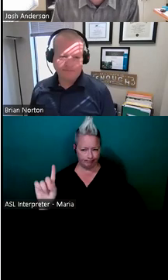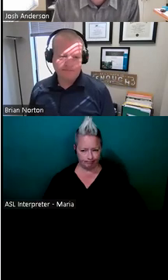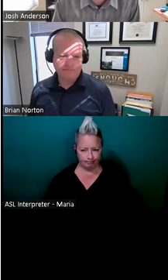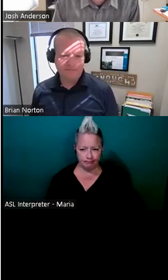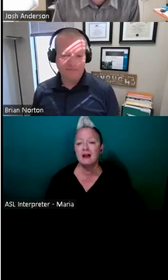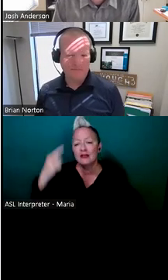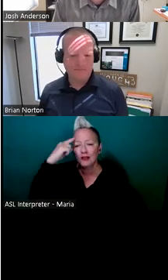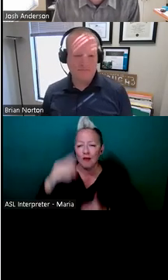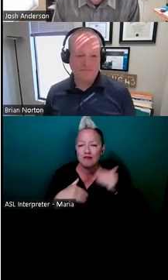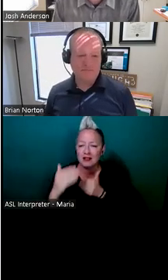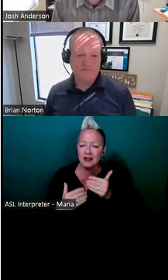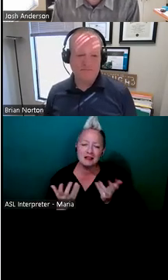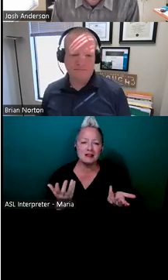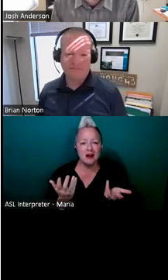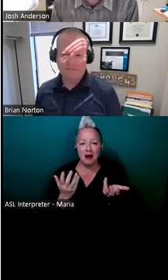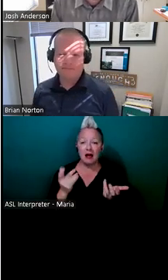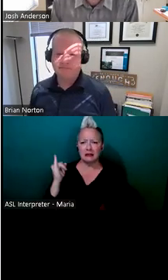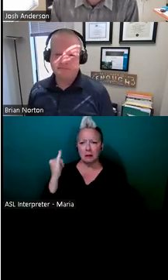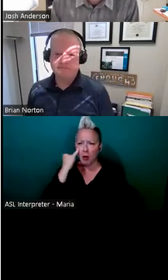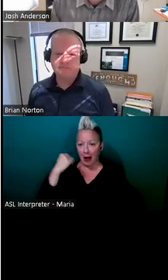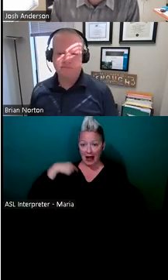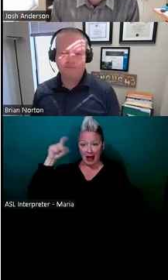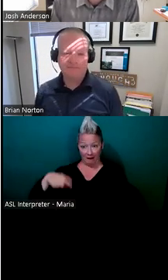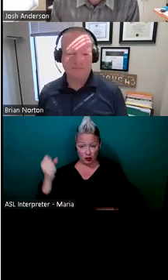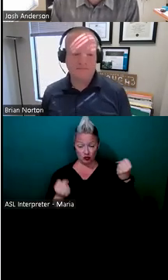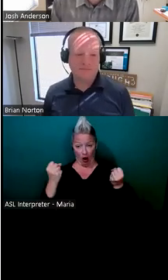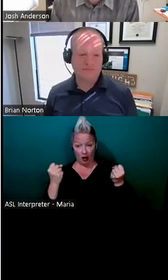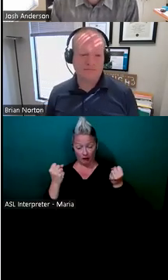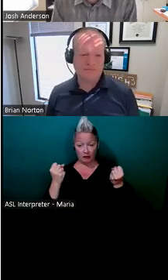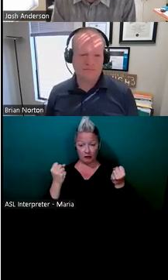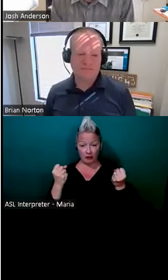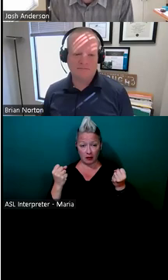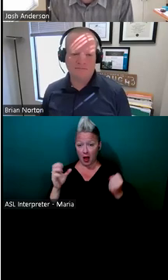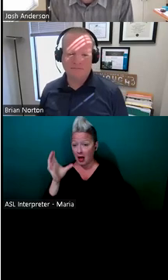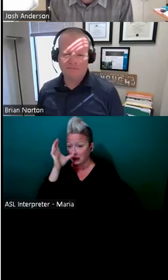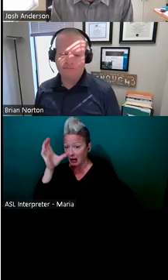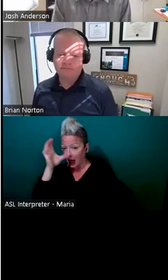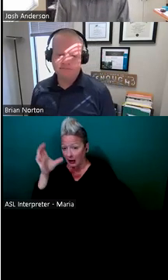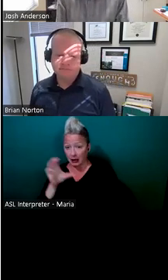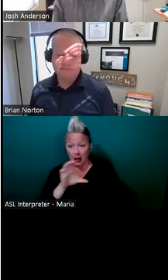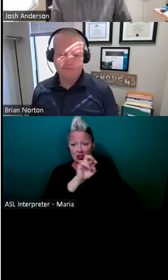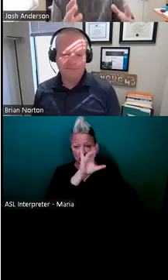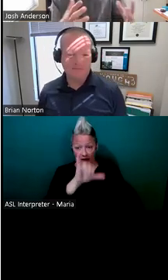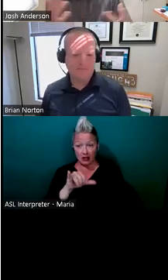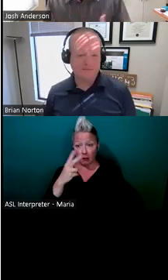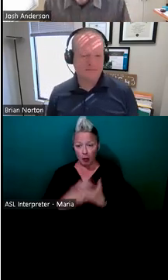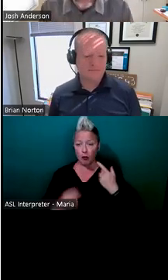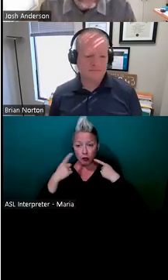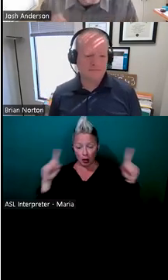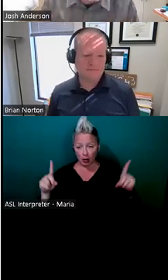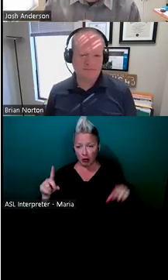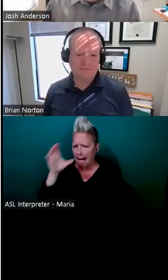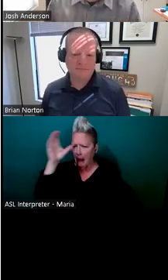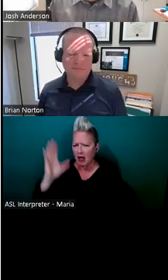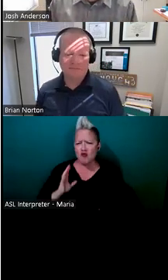process of if I need a car to drive, uh, a Cadillac and a Chevy would both get me there. One's just more expensive, got more